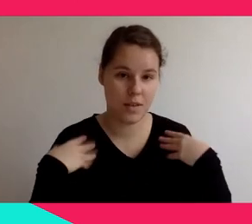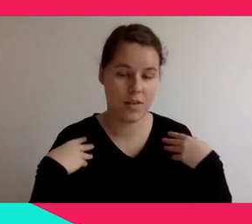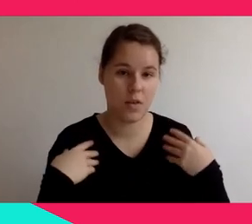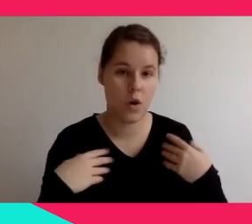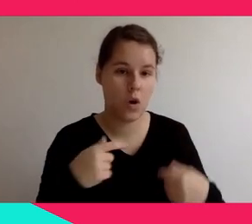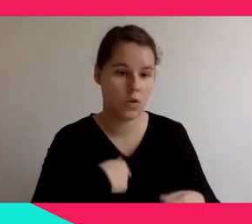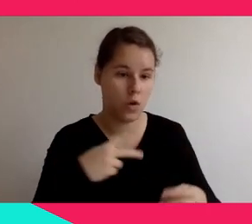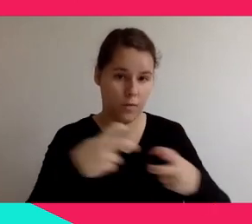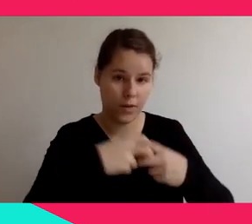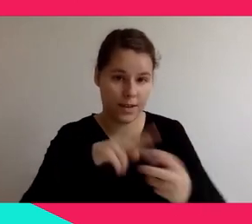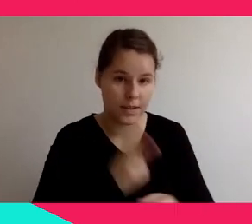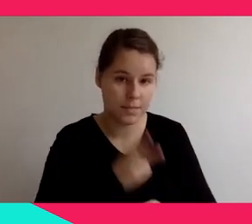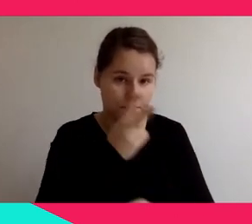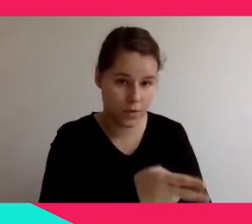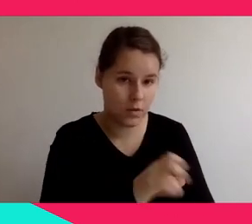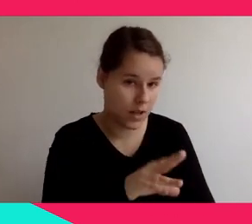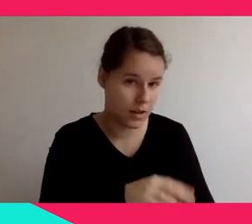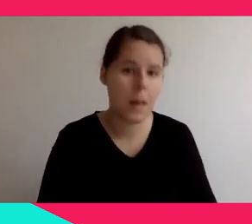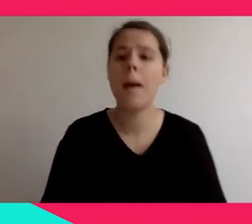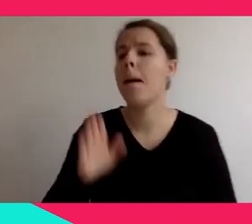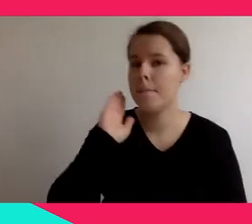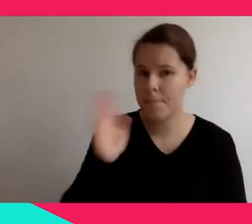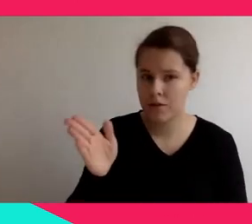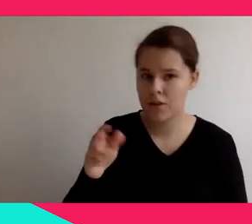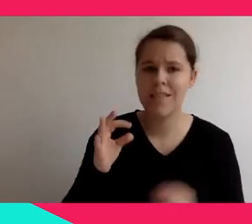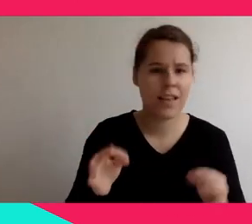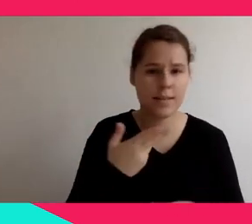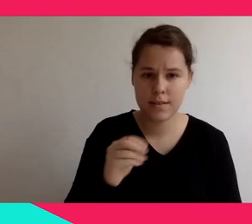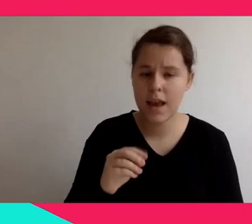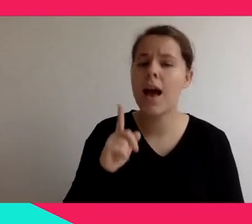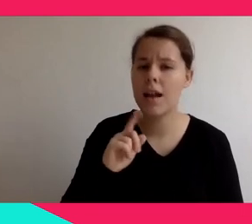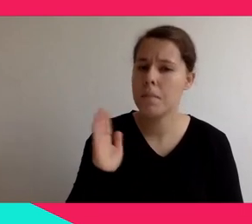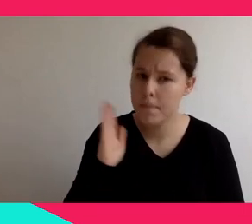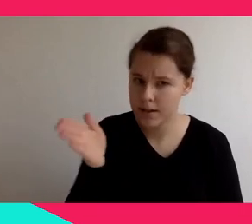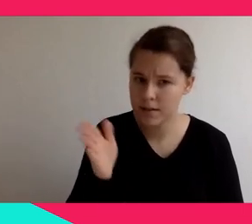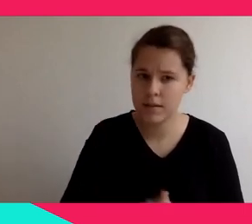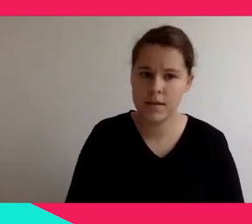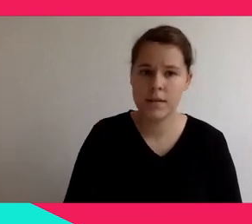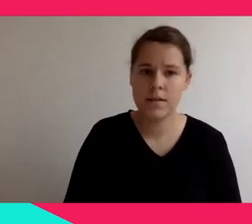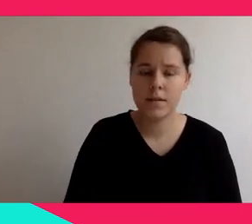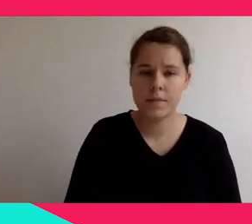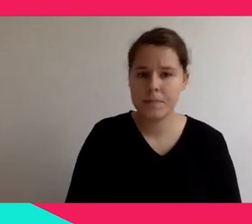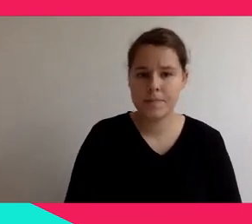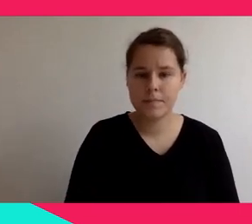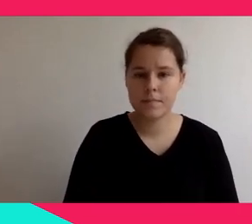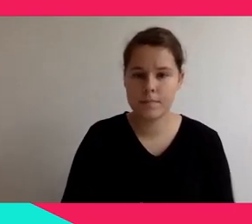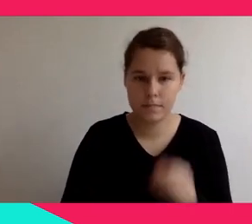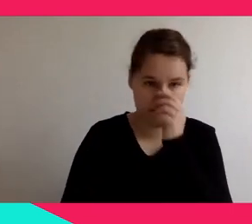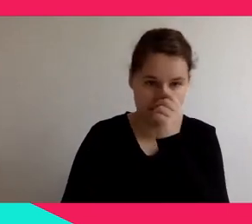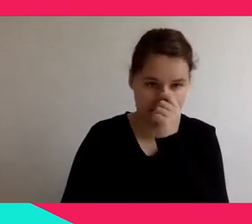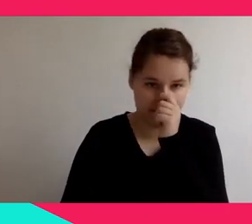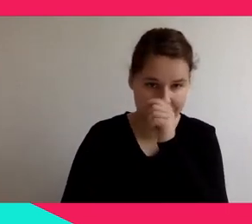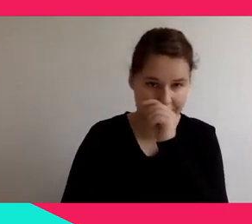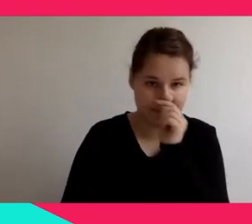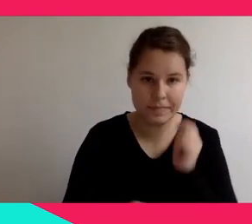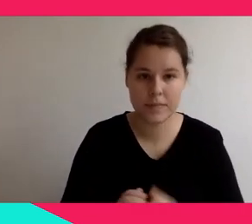we focus really on the location based because that's the only way you can have the